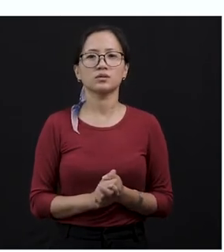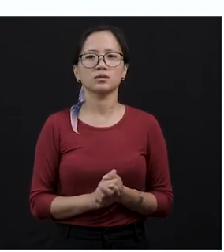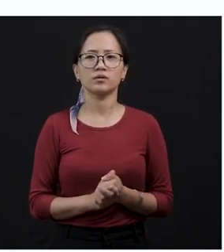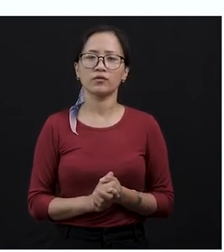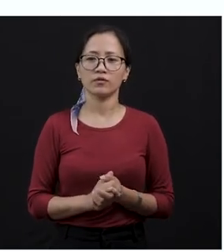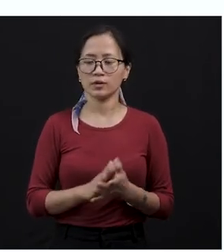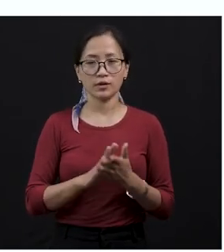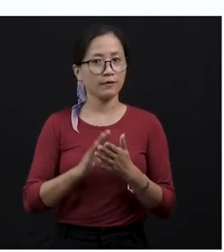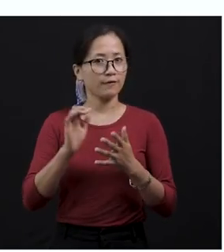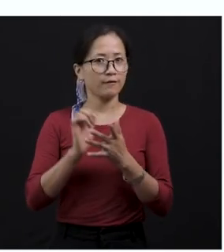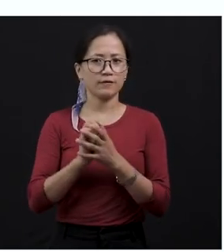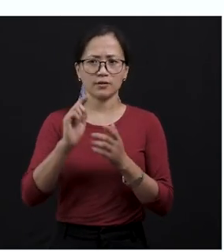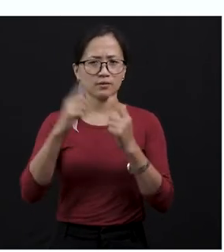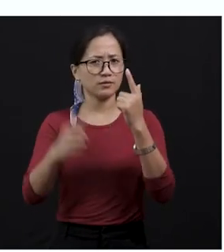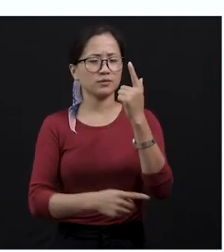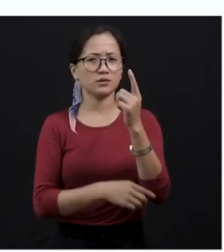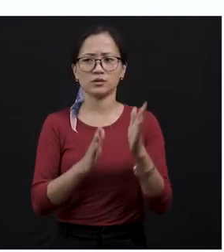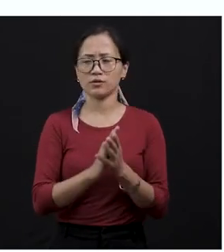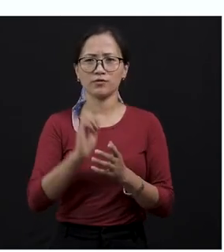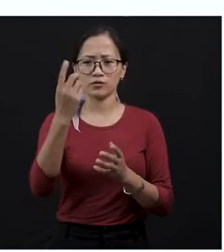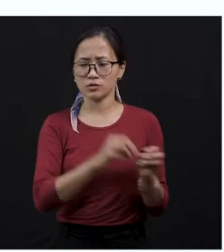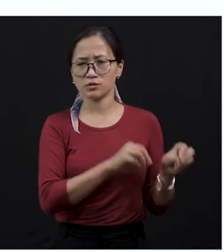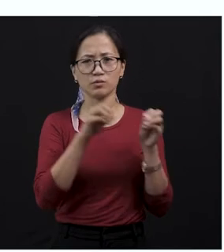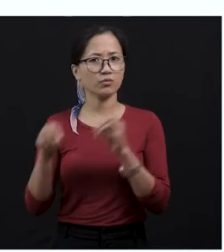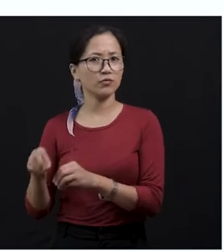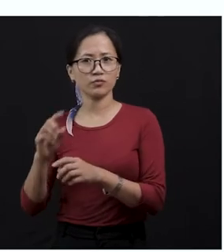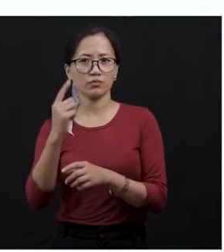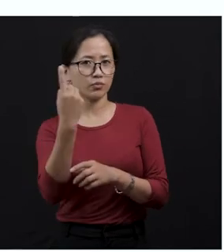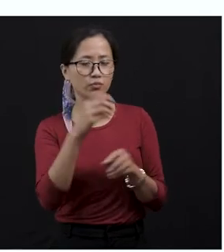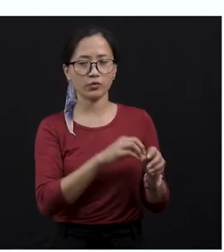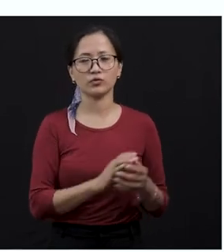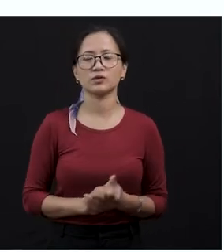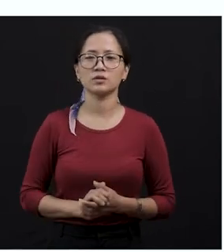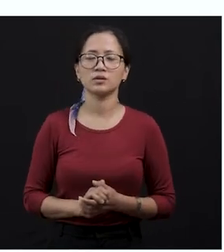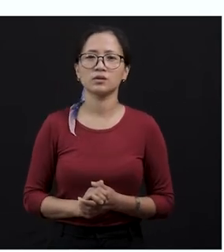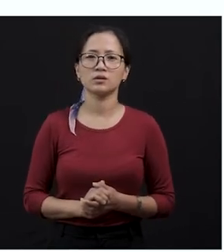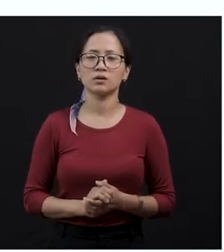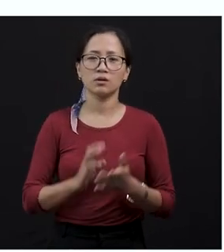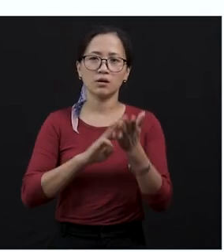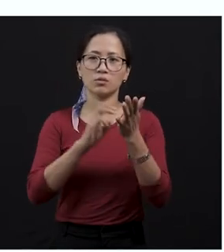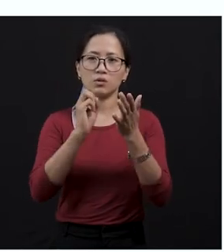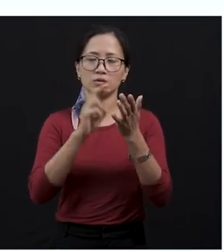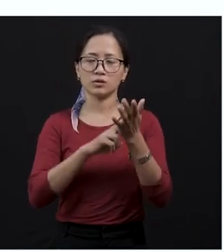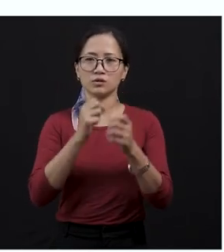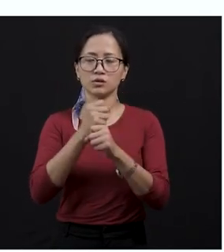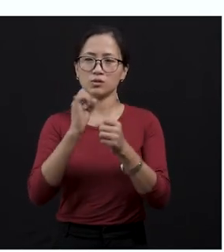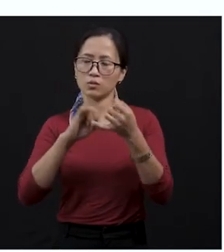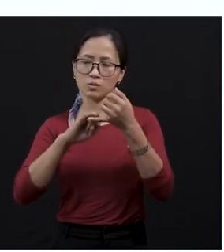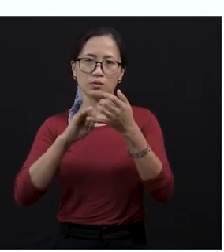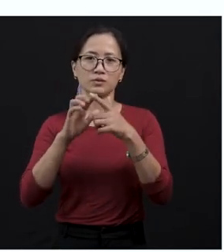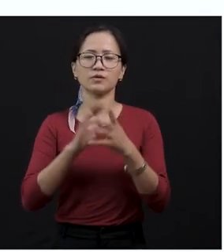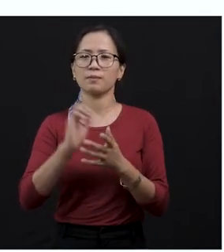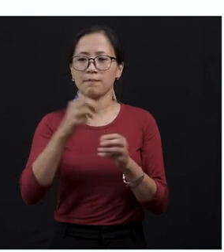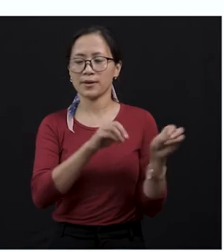then finally he made the first move. It is always very difficult to make a first move, isn't it? But the mangoose was brave enough. He made